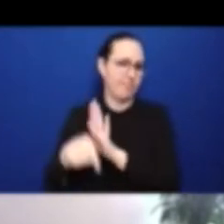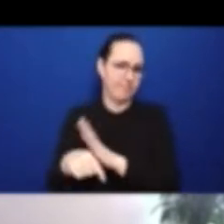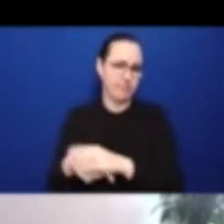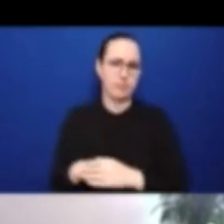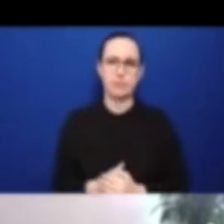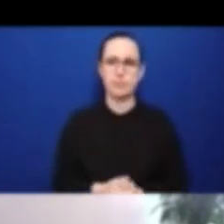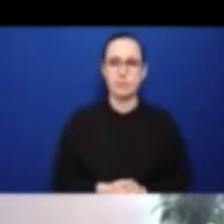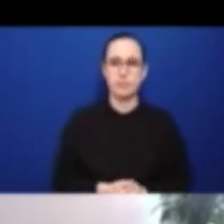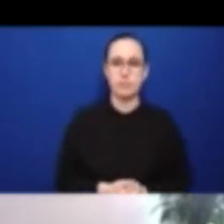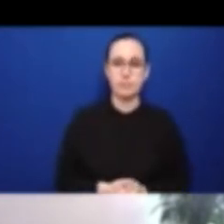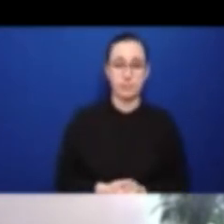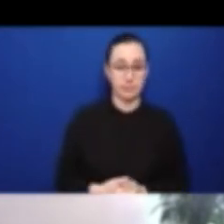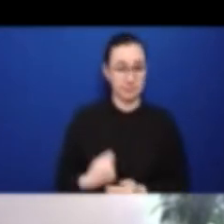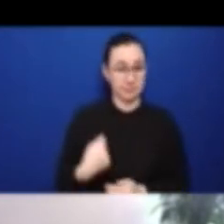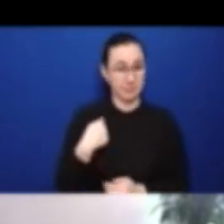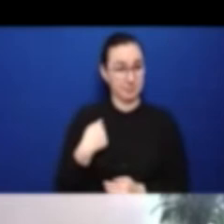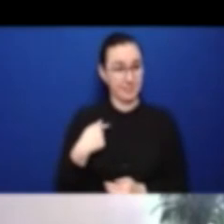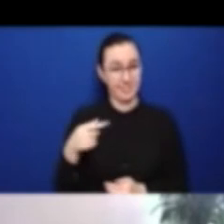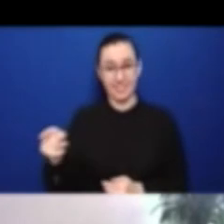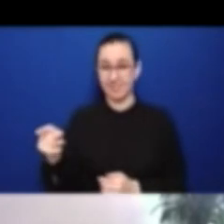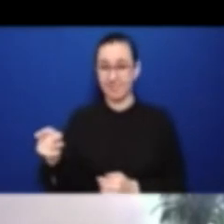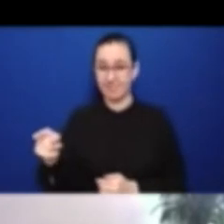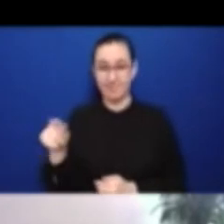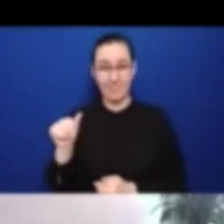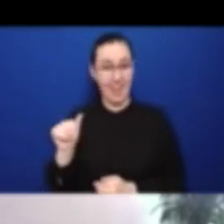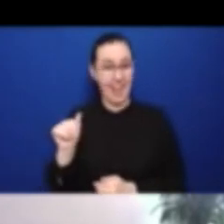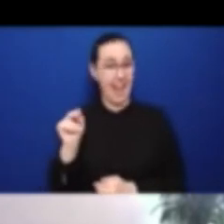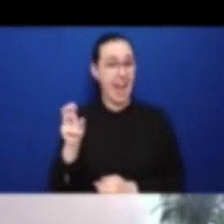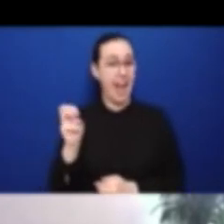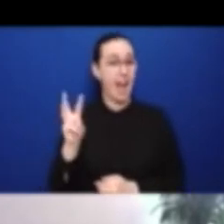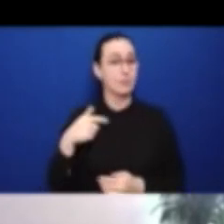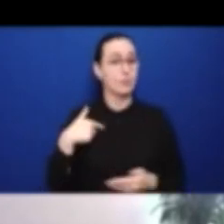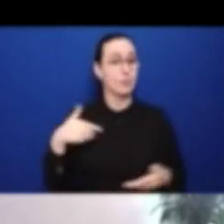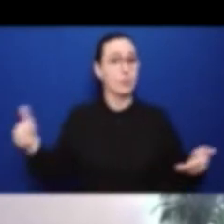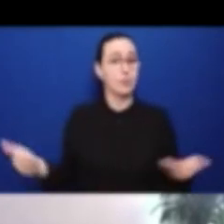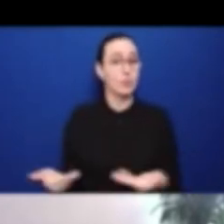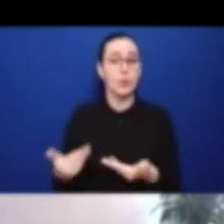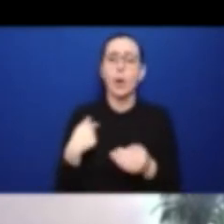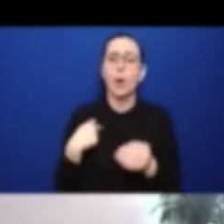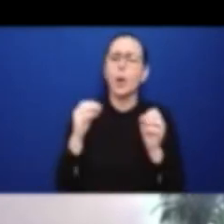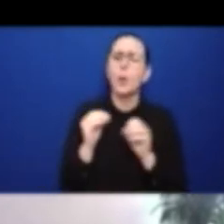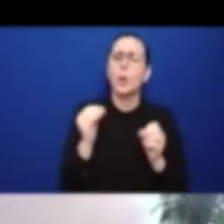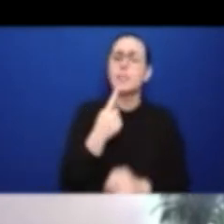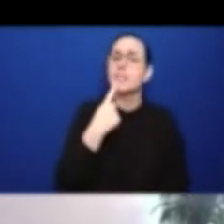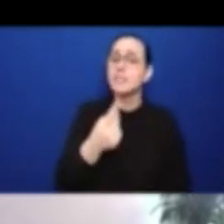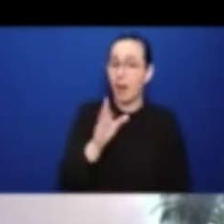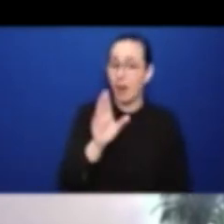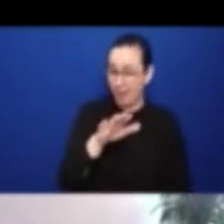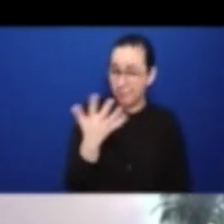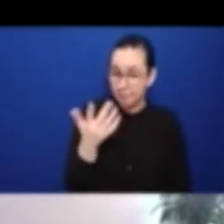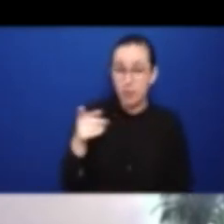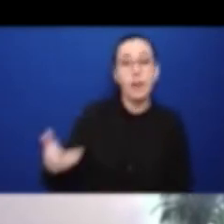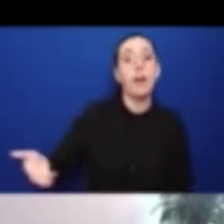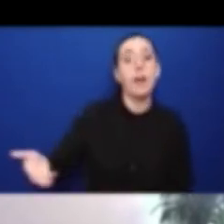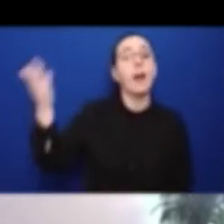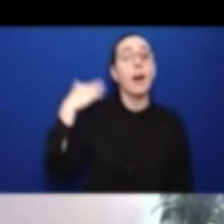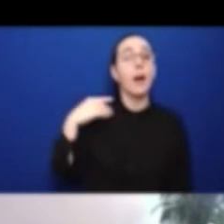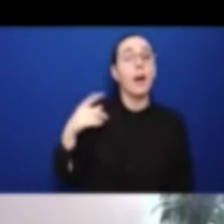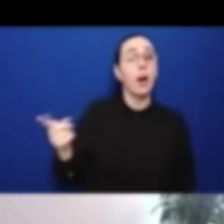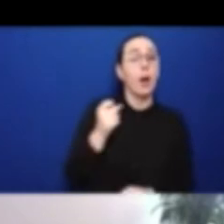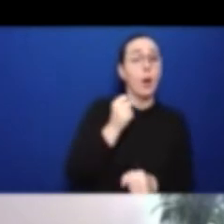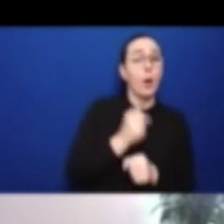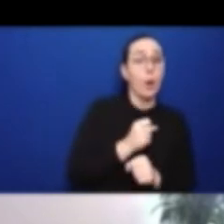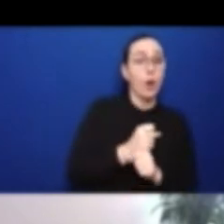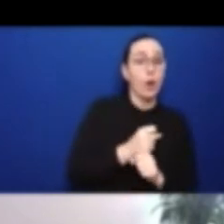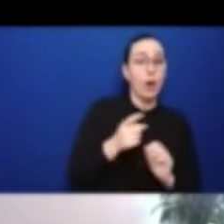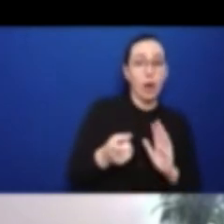he's gone on to some other things since his days, working with us at the Ad Hoc Committee, and is now working back